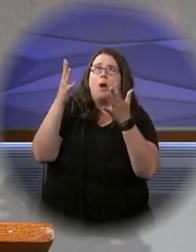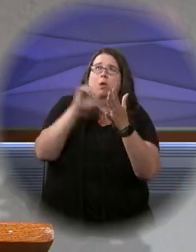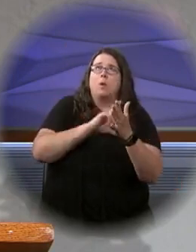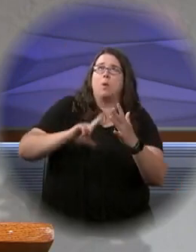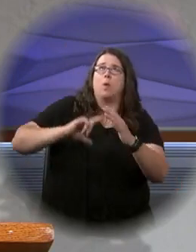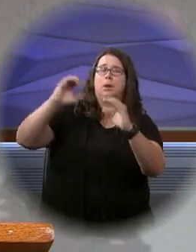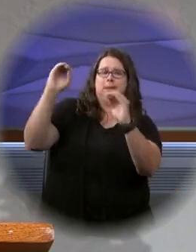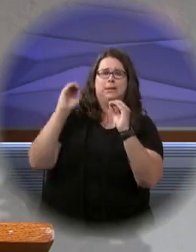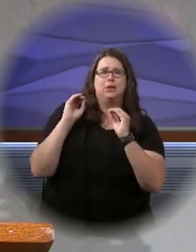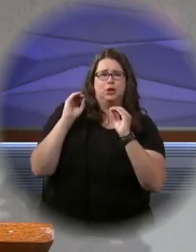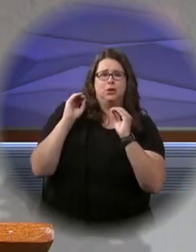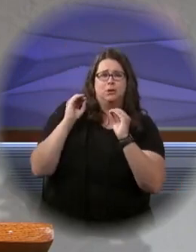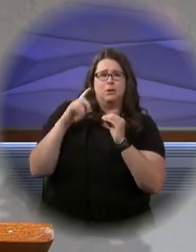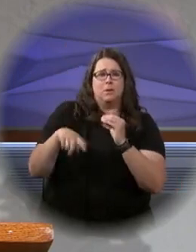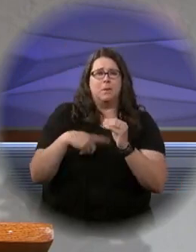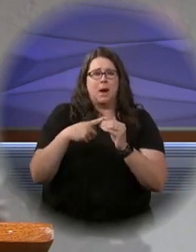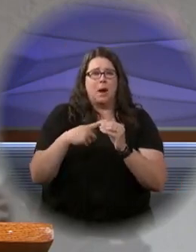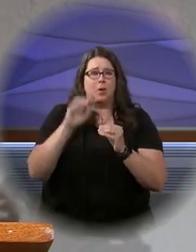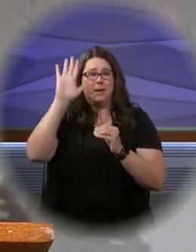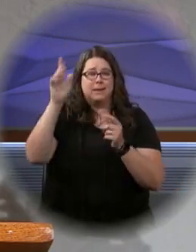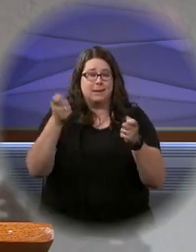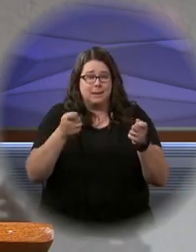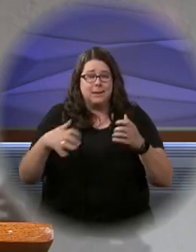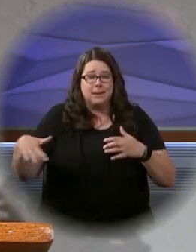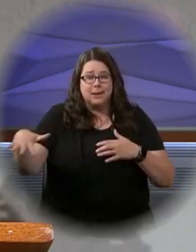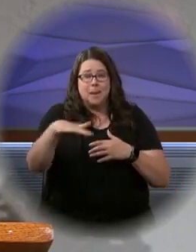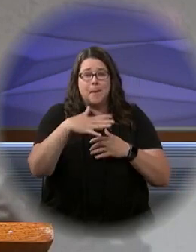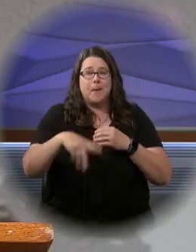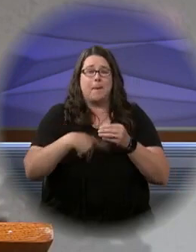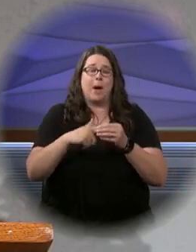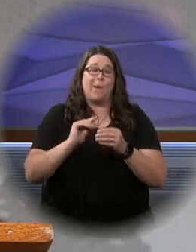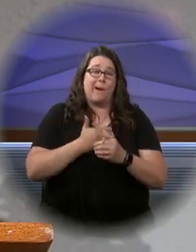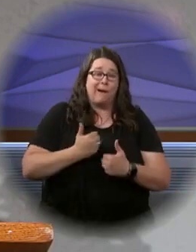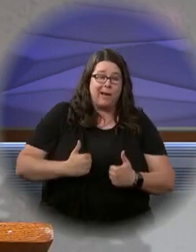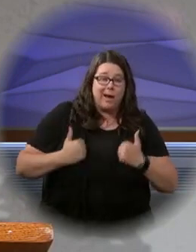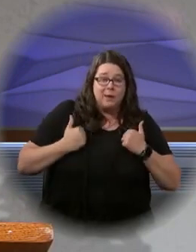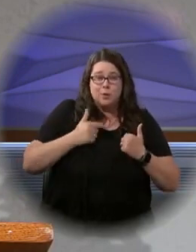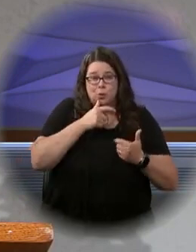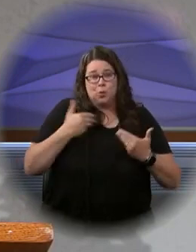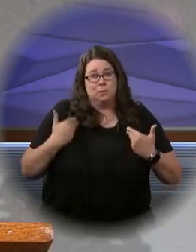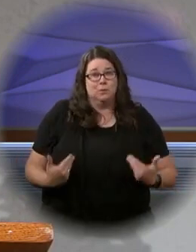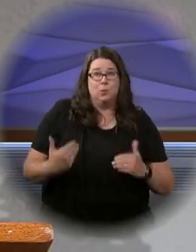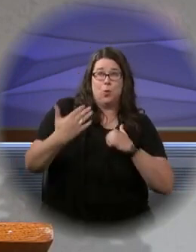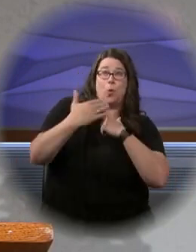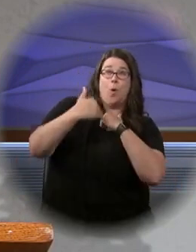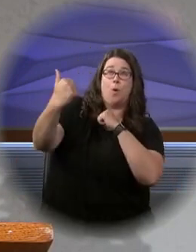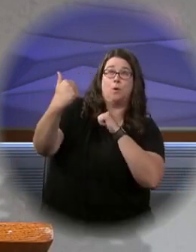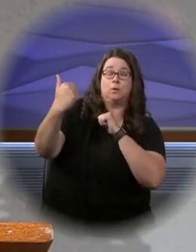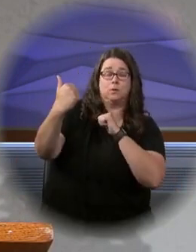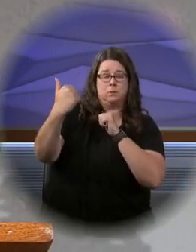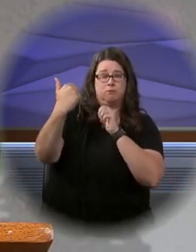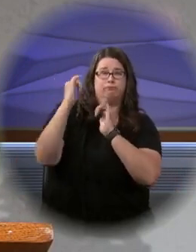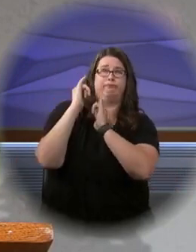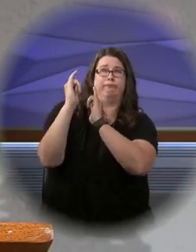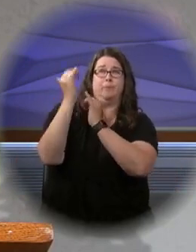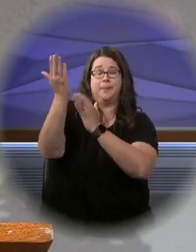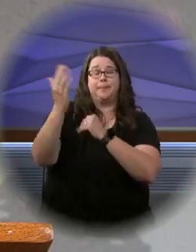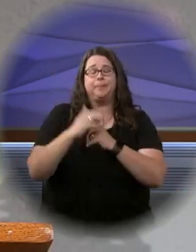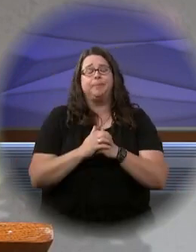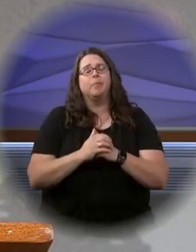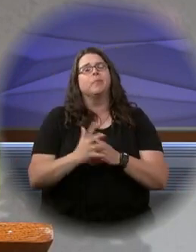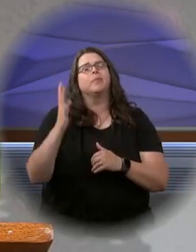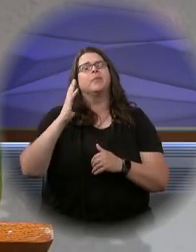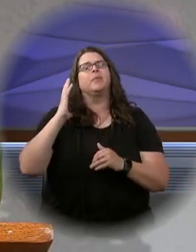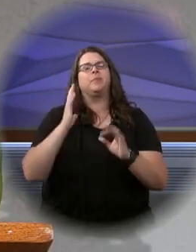Lord teaches us about the Lord's kingdom, about our lives and who we are called to be. It was once said